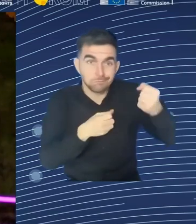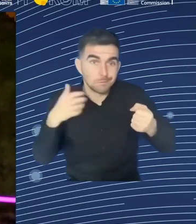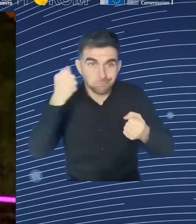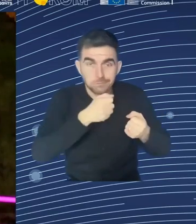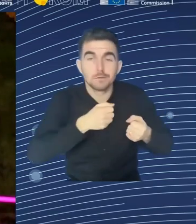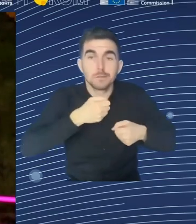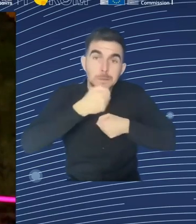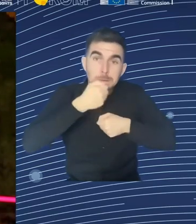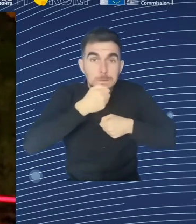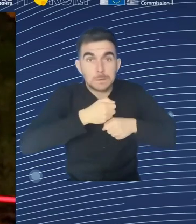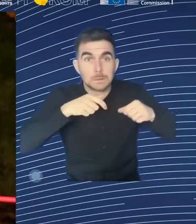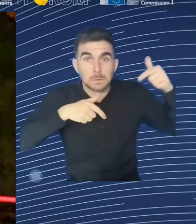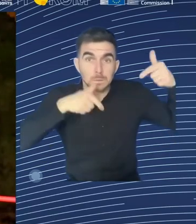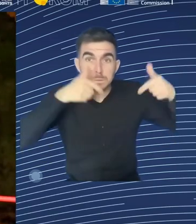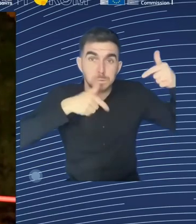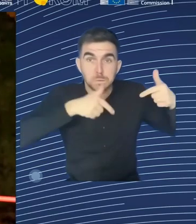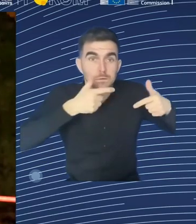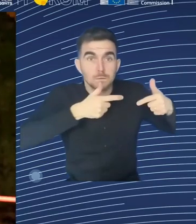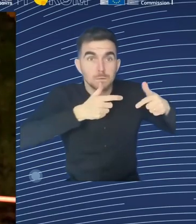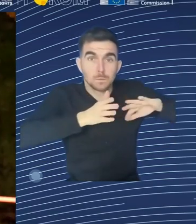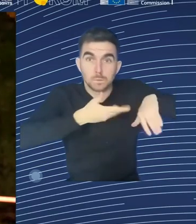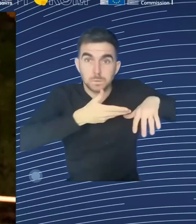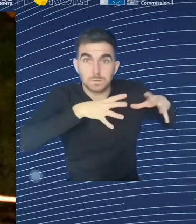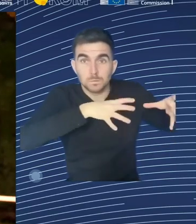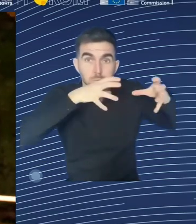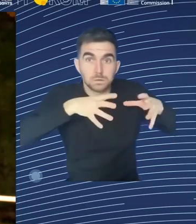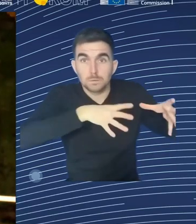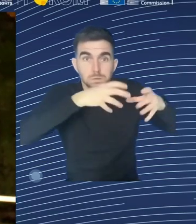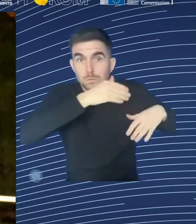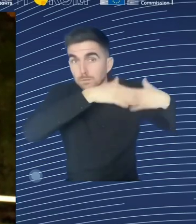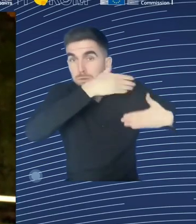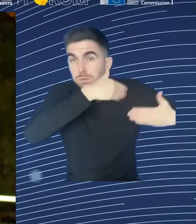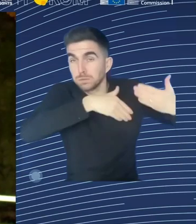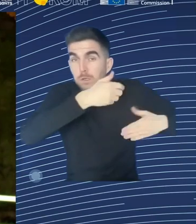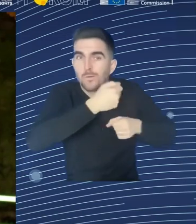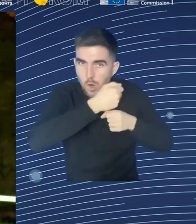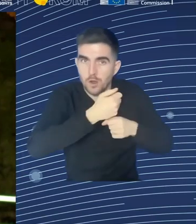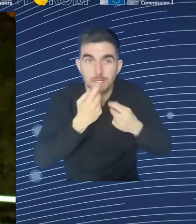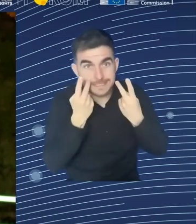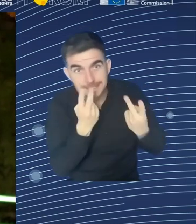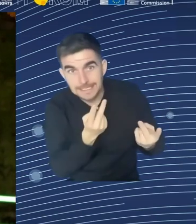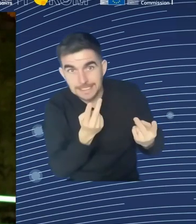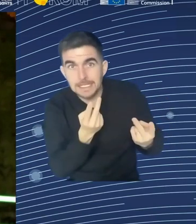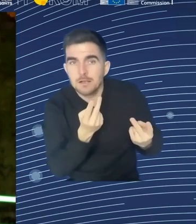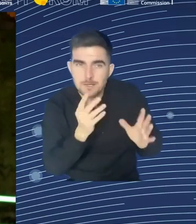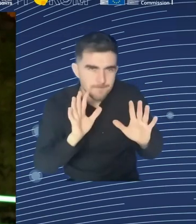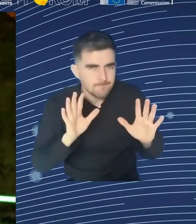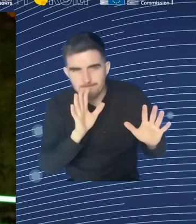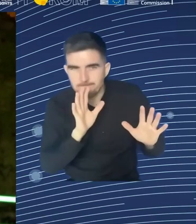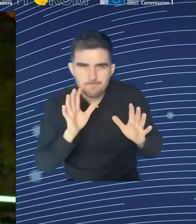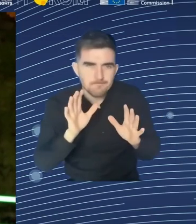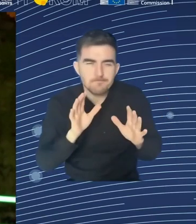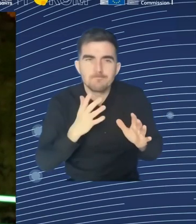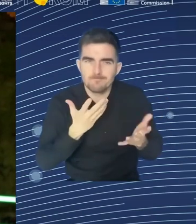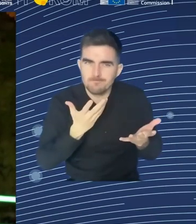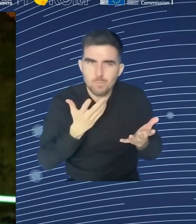totally clear. And then just on the education and training, I mean, I agree that also, especially